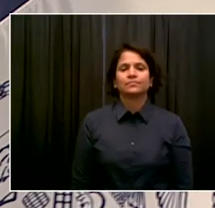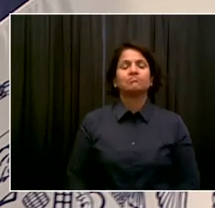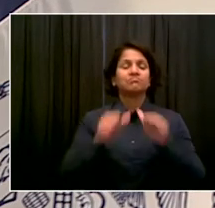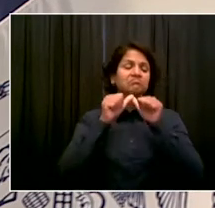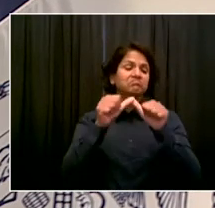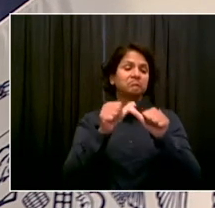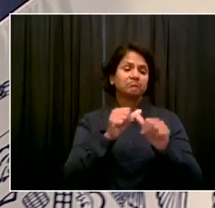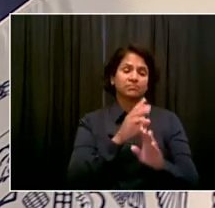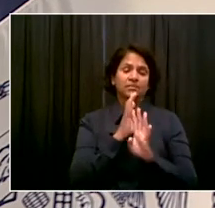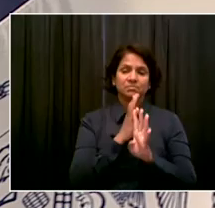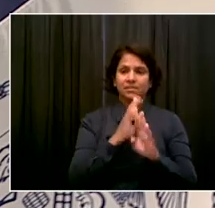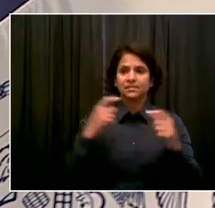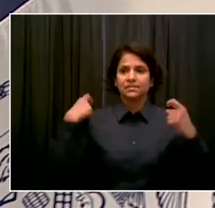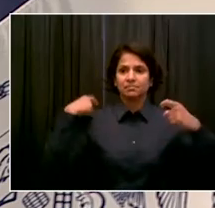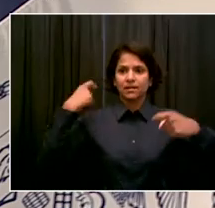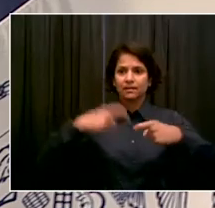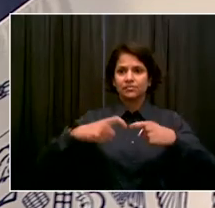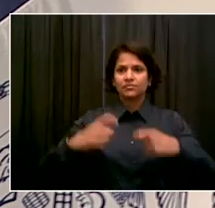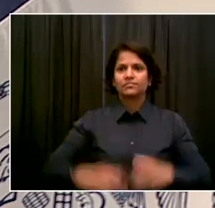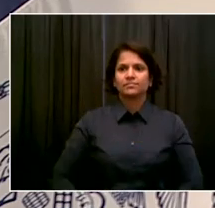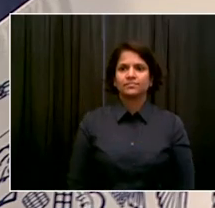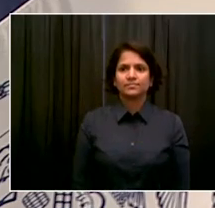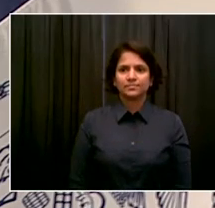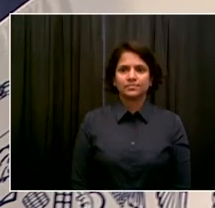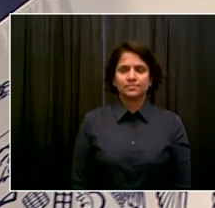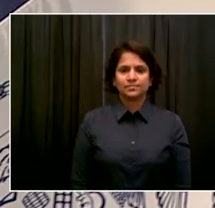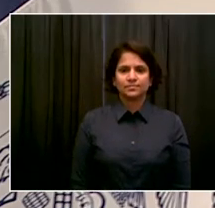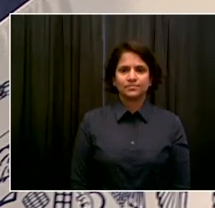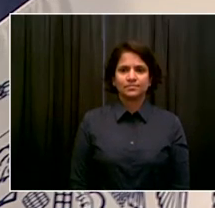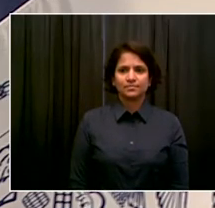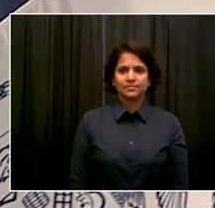gimnasios y otros lugares.